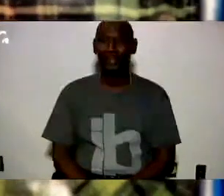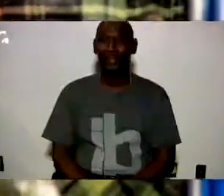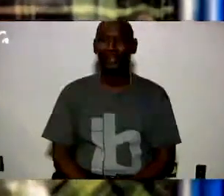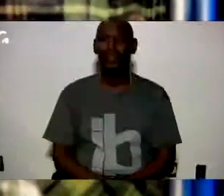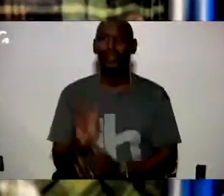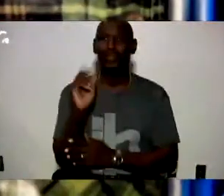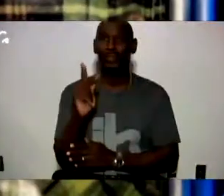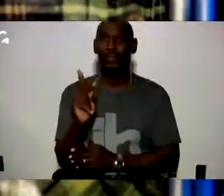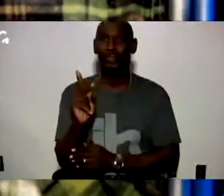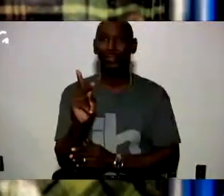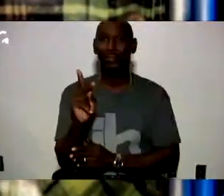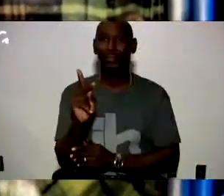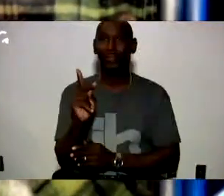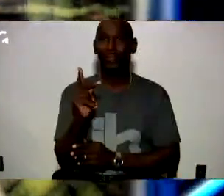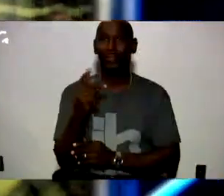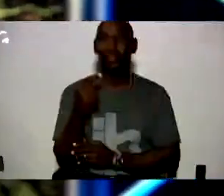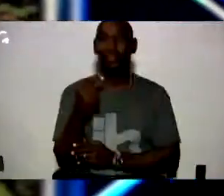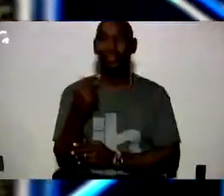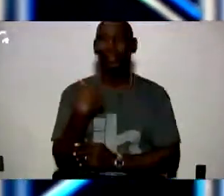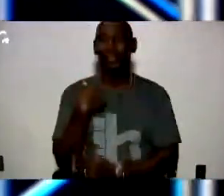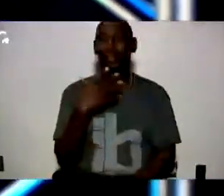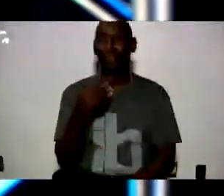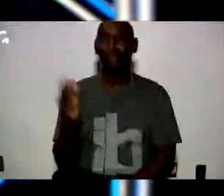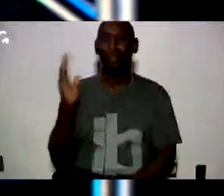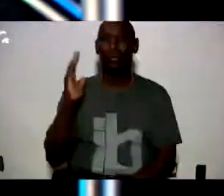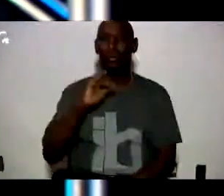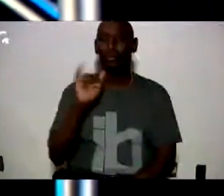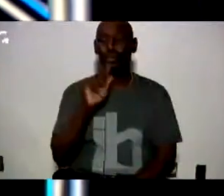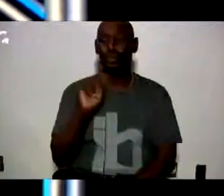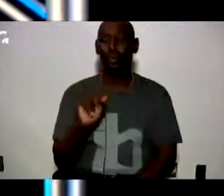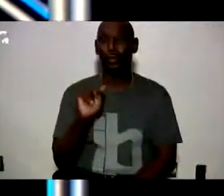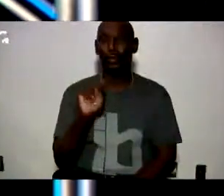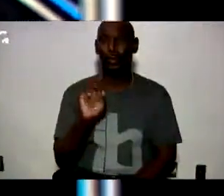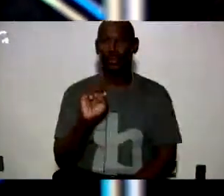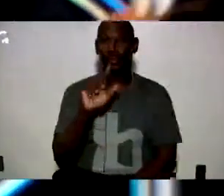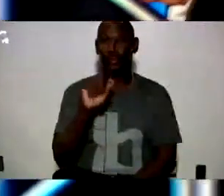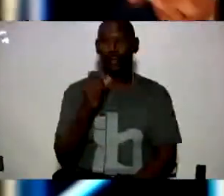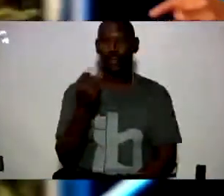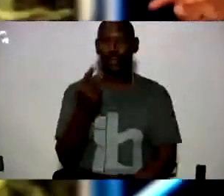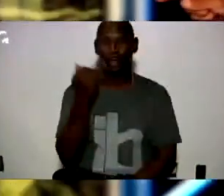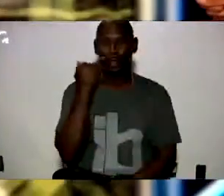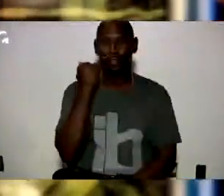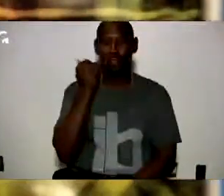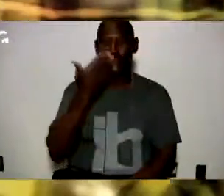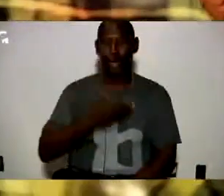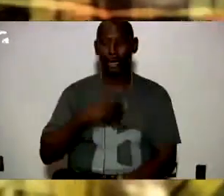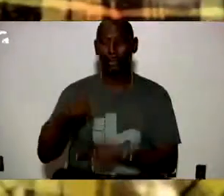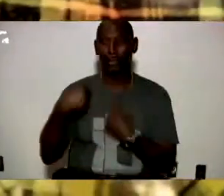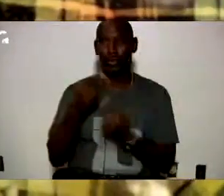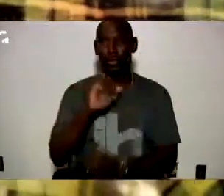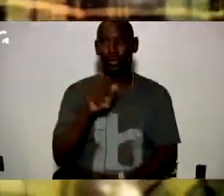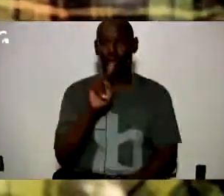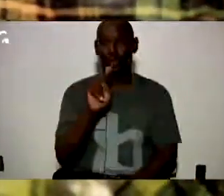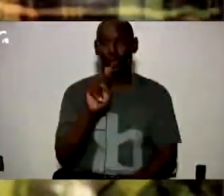Okay. I left in June of 2011. And if you've been hired since June of